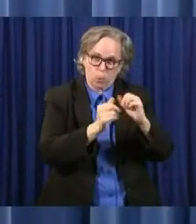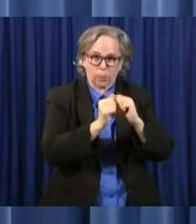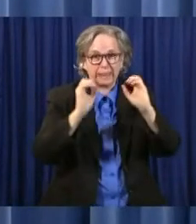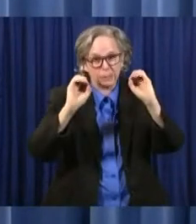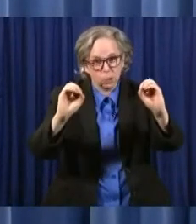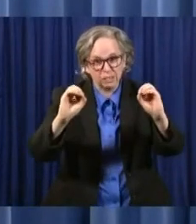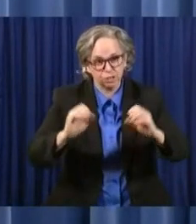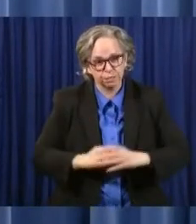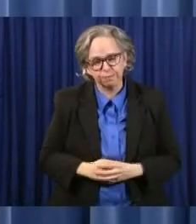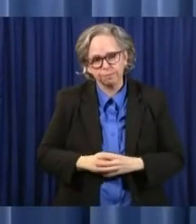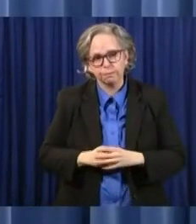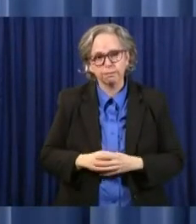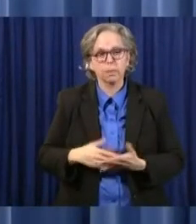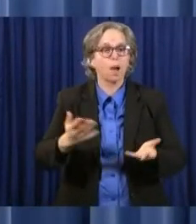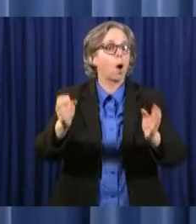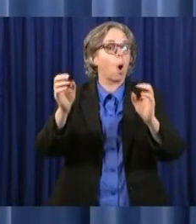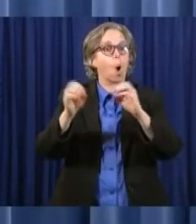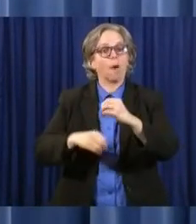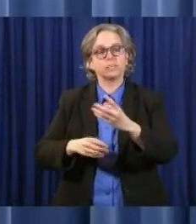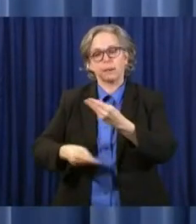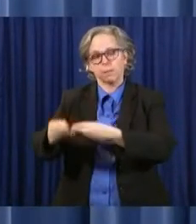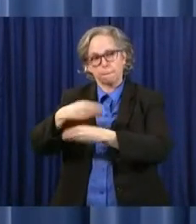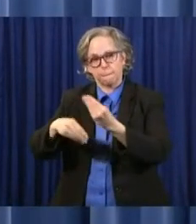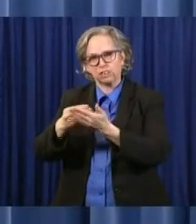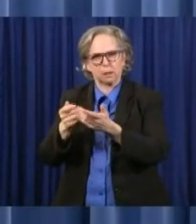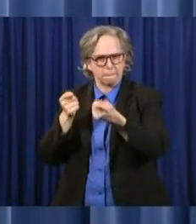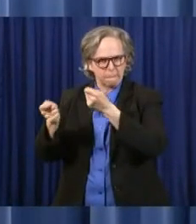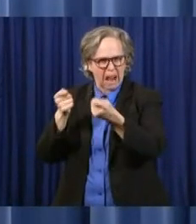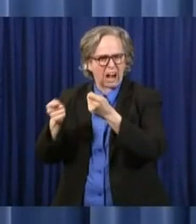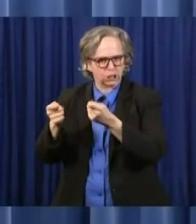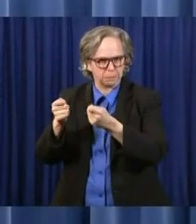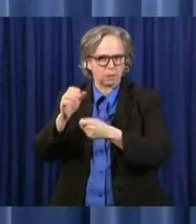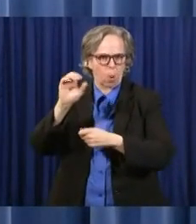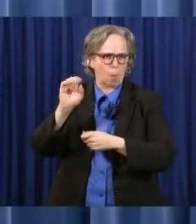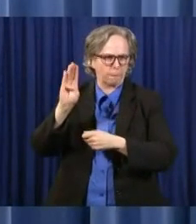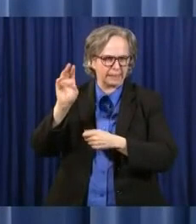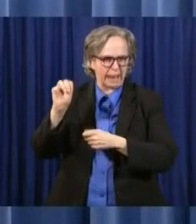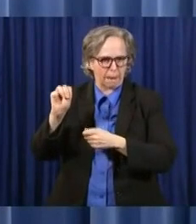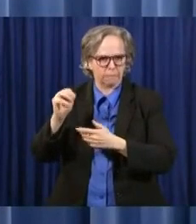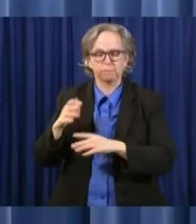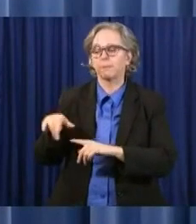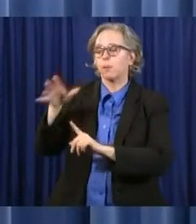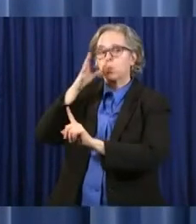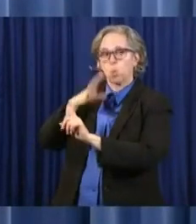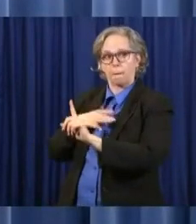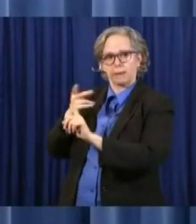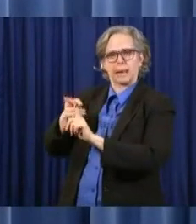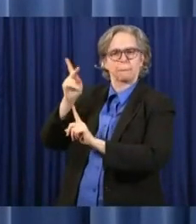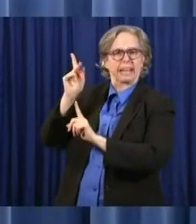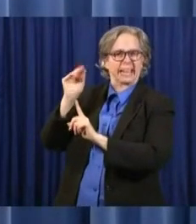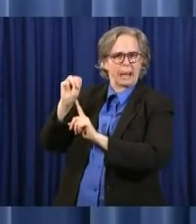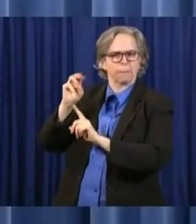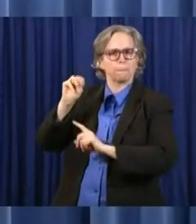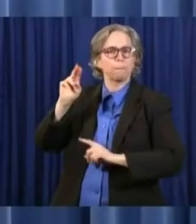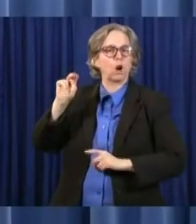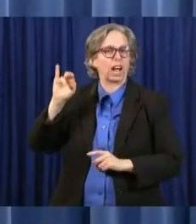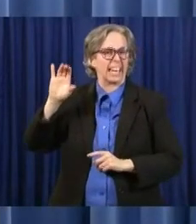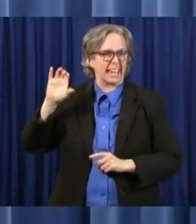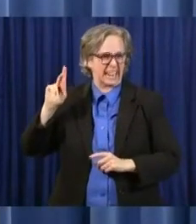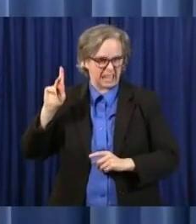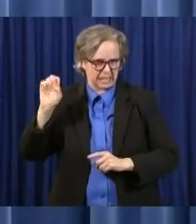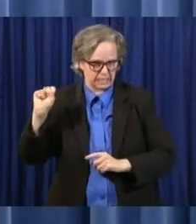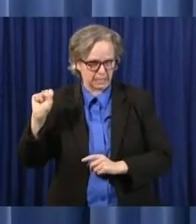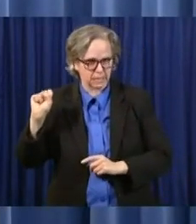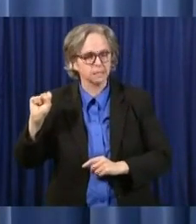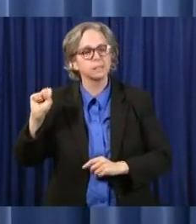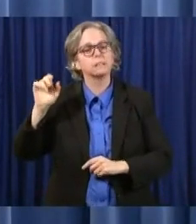Kim Murnix and her team are projecting that state revenues will continue to be below budget in the coming months as we